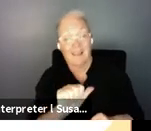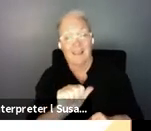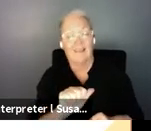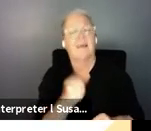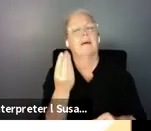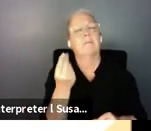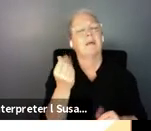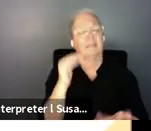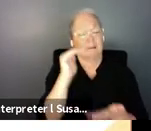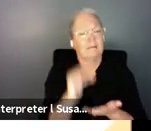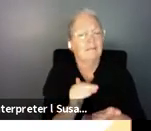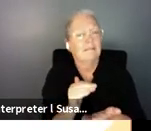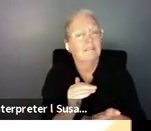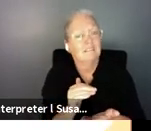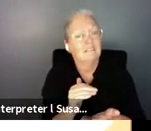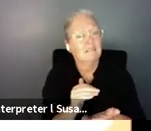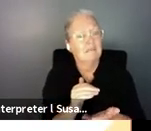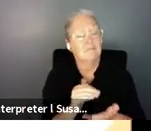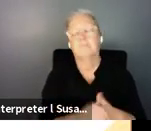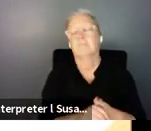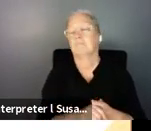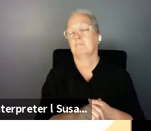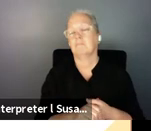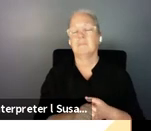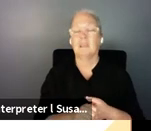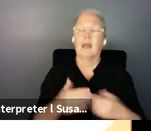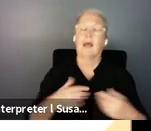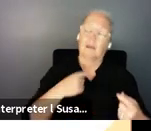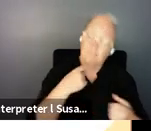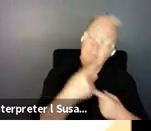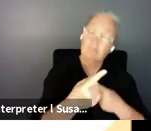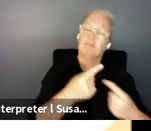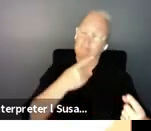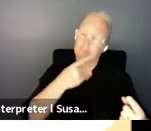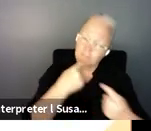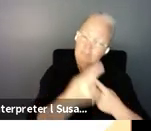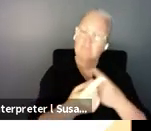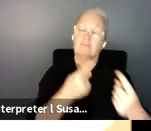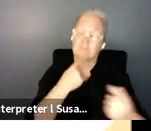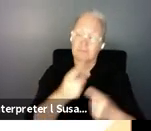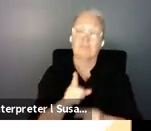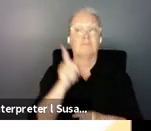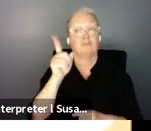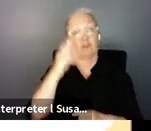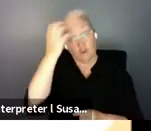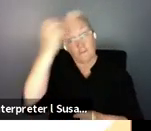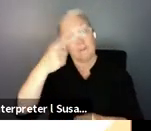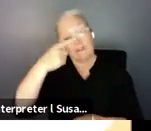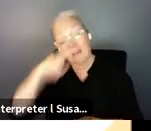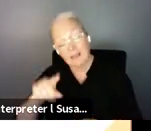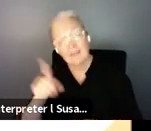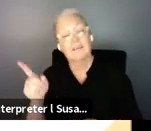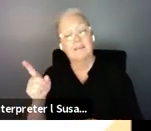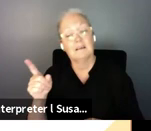after long discussions the government decided to subsidize the pa